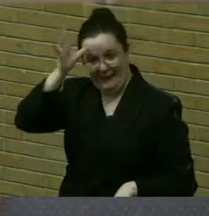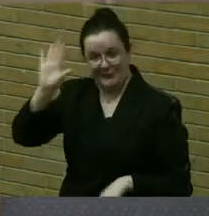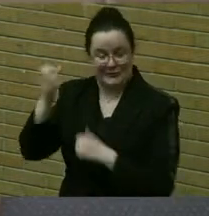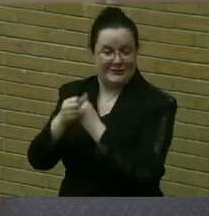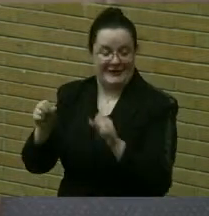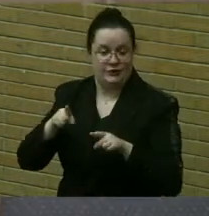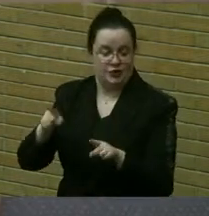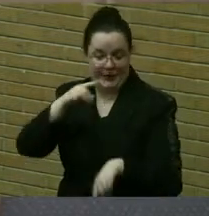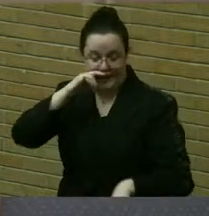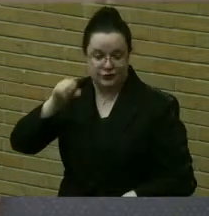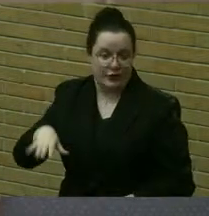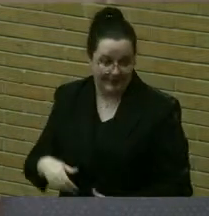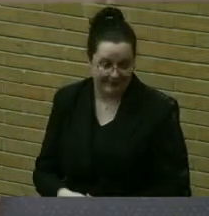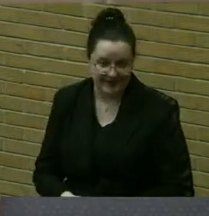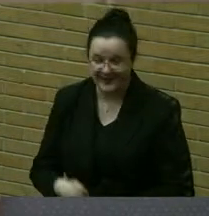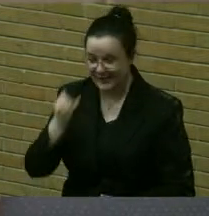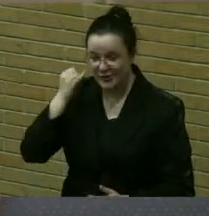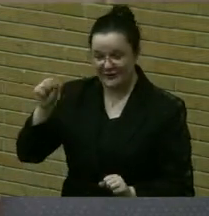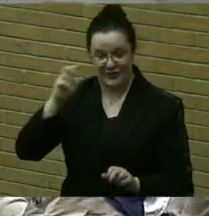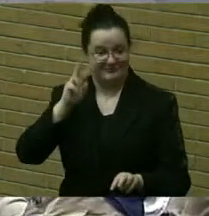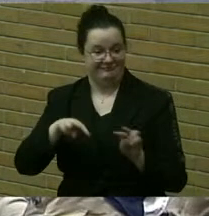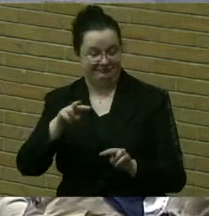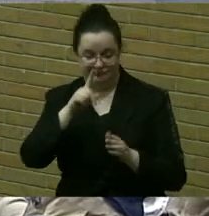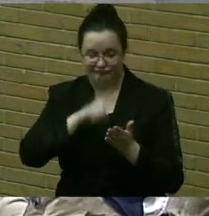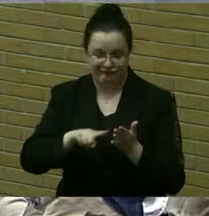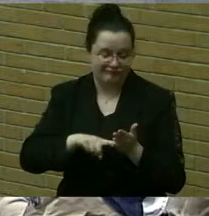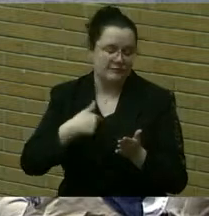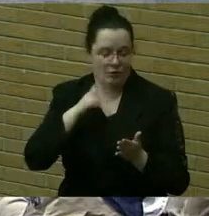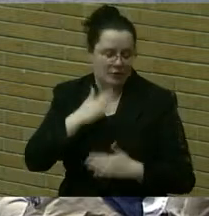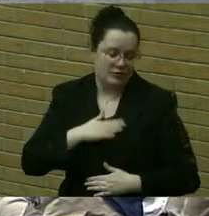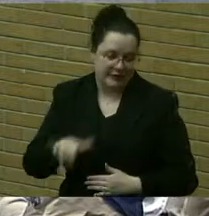give it a little bit of attention, really appreciate it. Thank you. Thank you, Aaron.